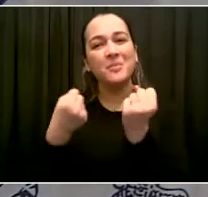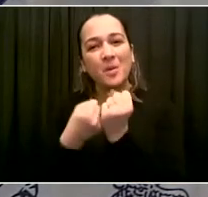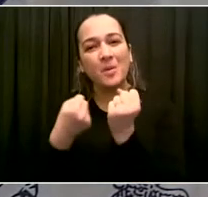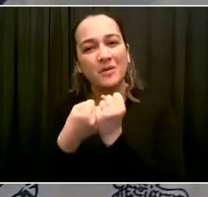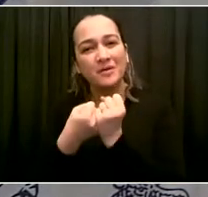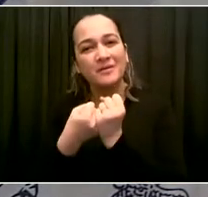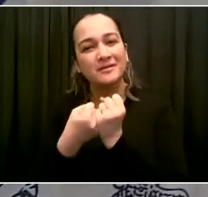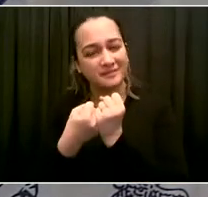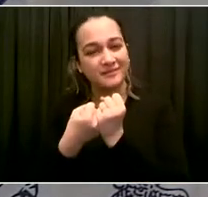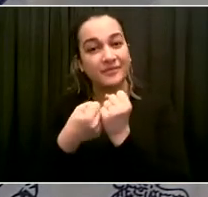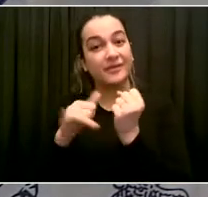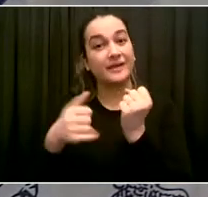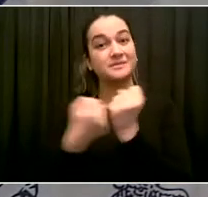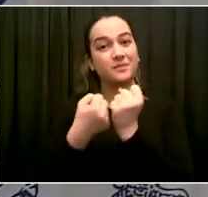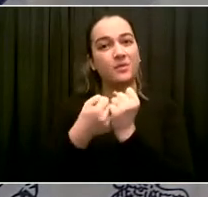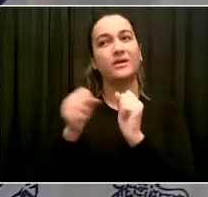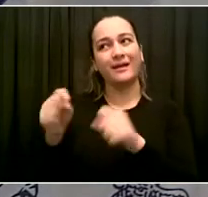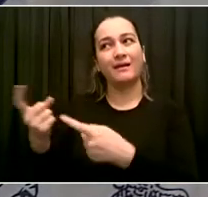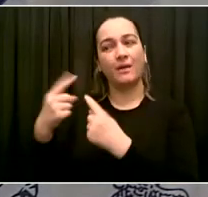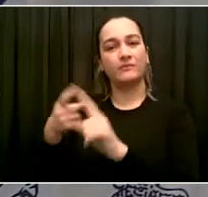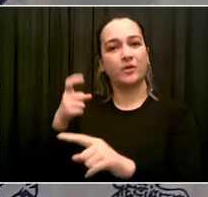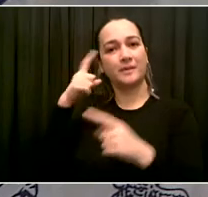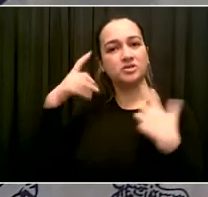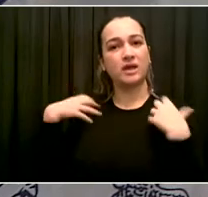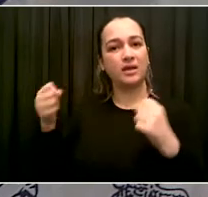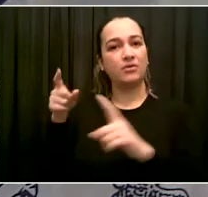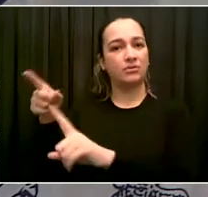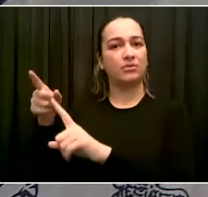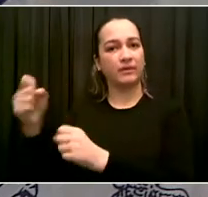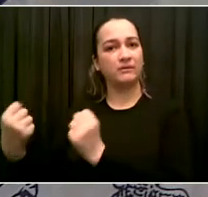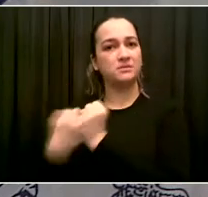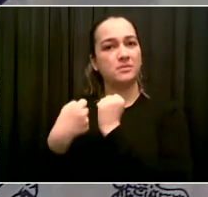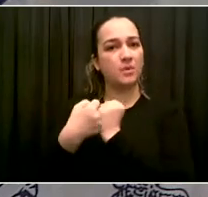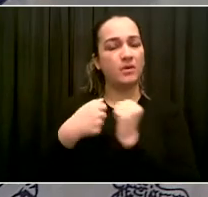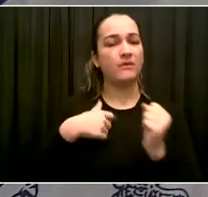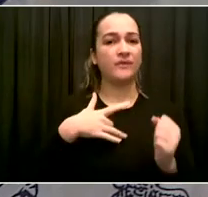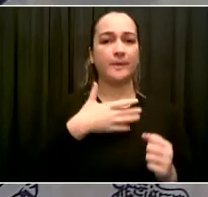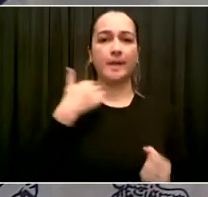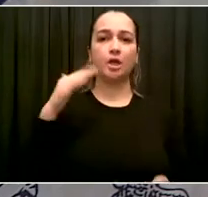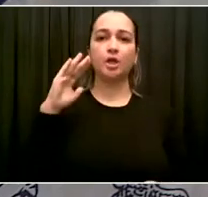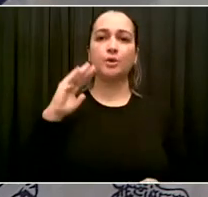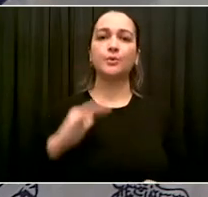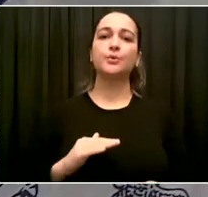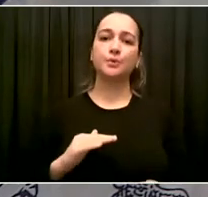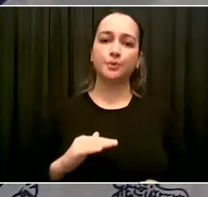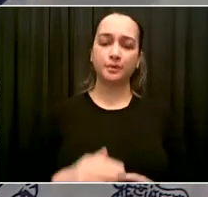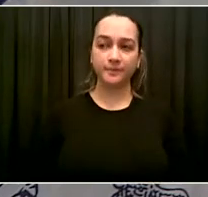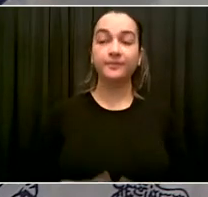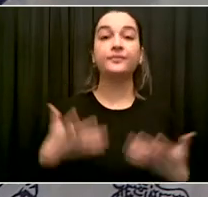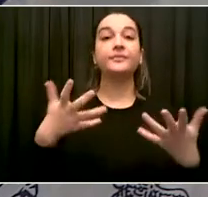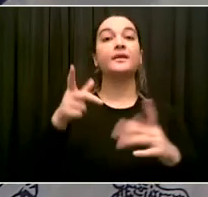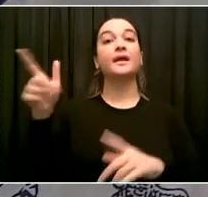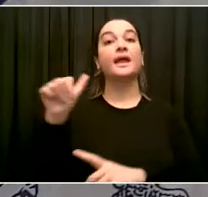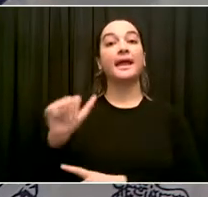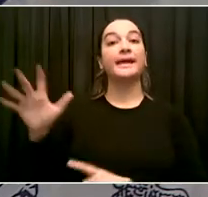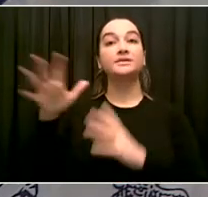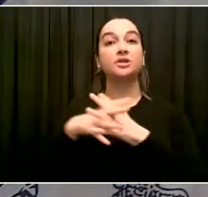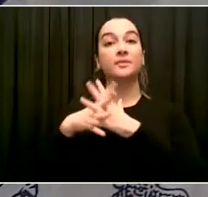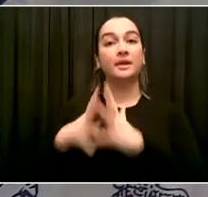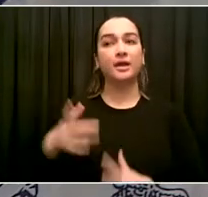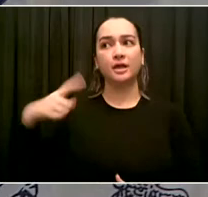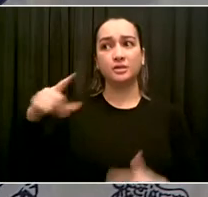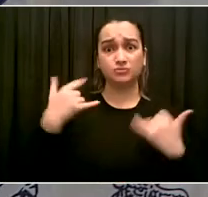many people in Asian communities are suffering right now, and they're fearful. And that means they need more help and